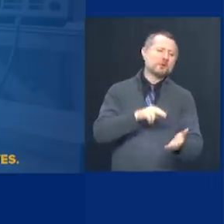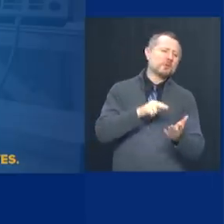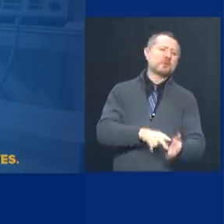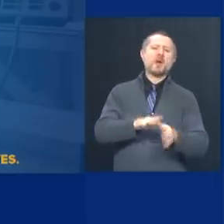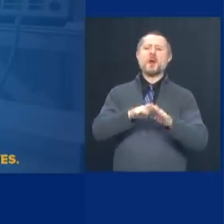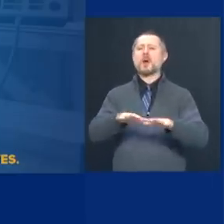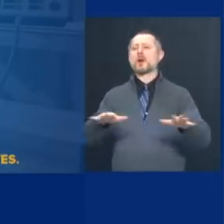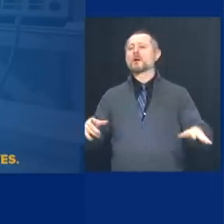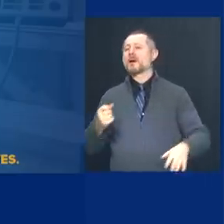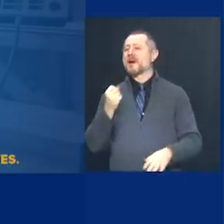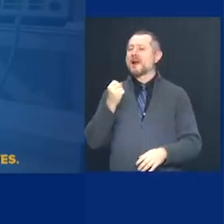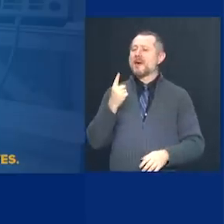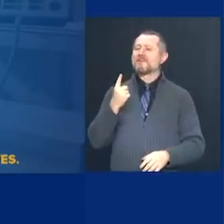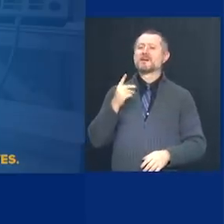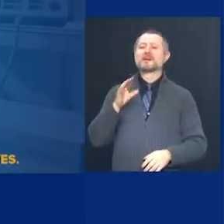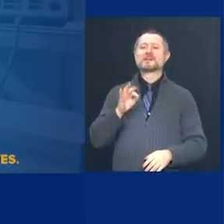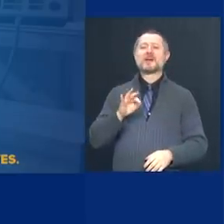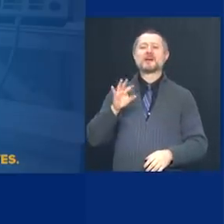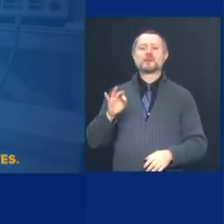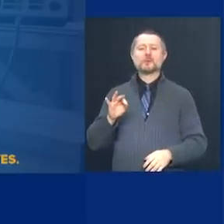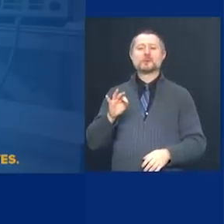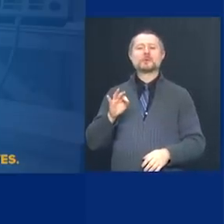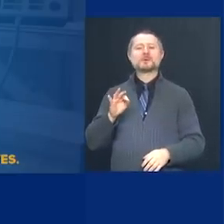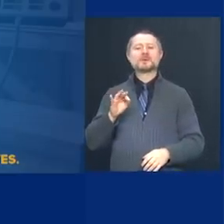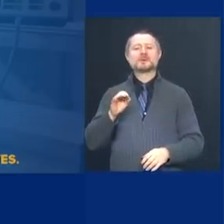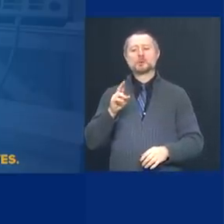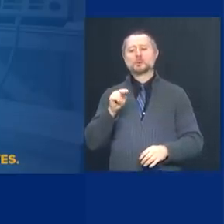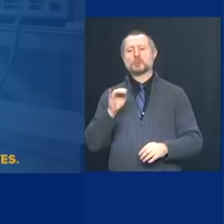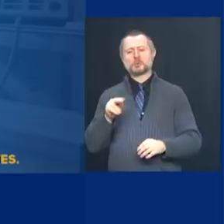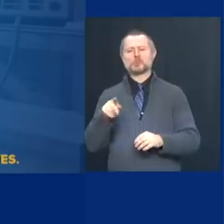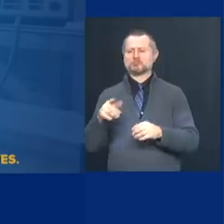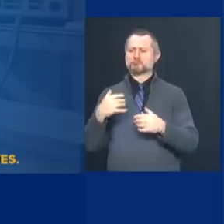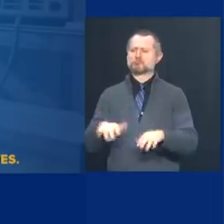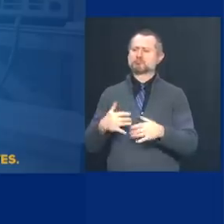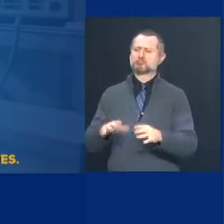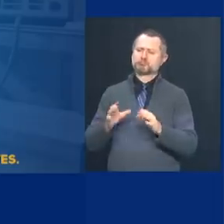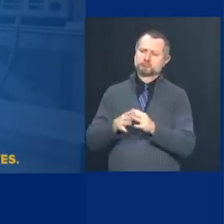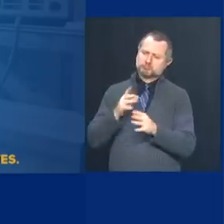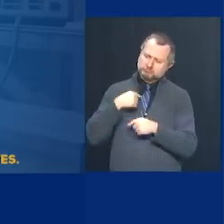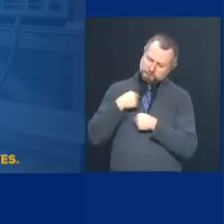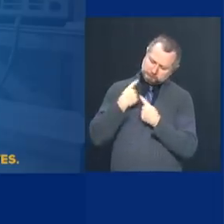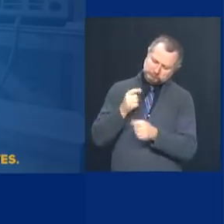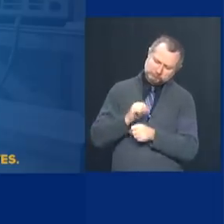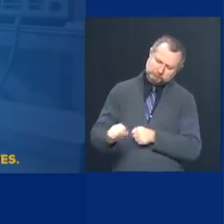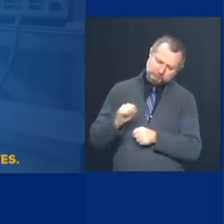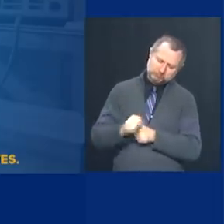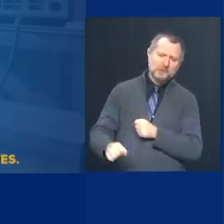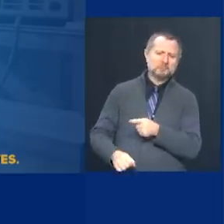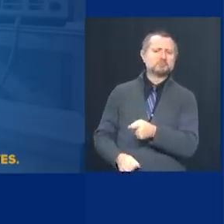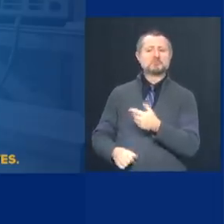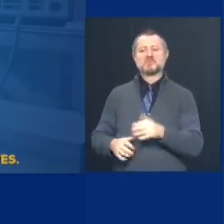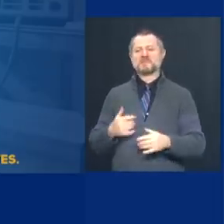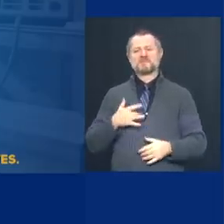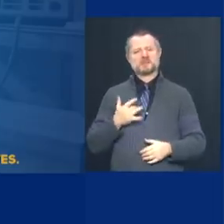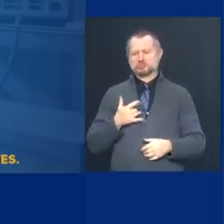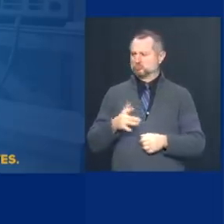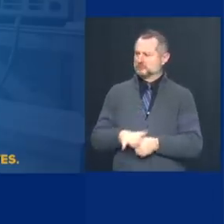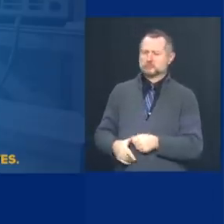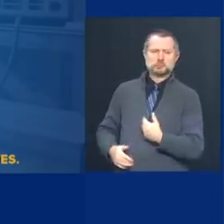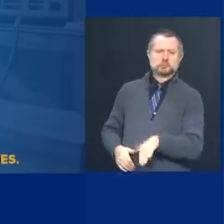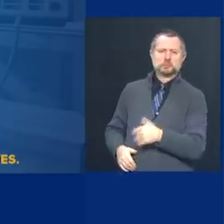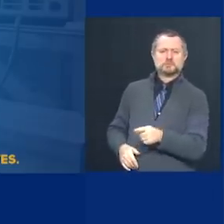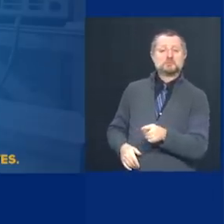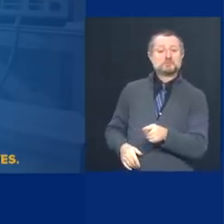year of anyone. So they come into this stressed. We're going to ask